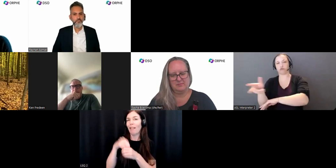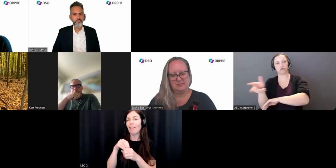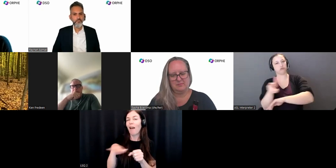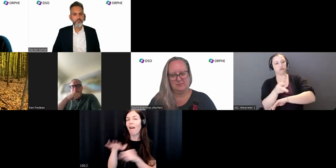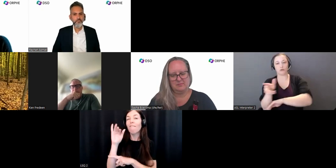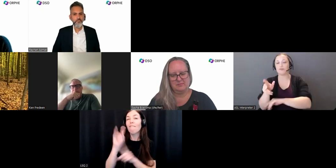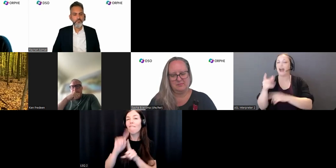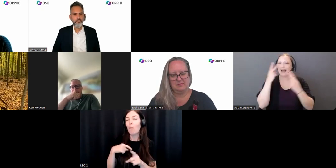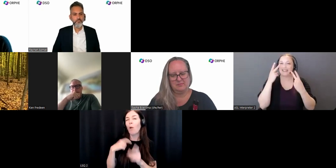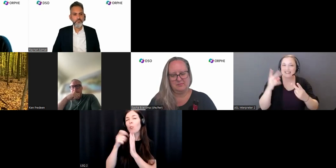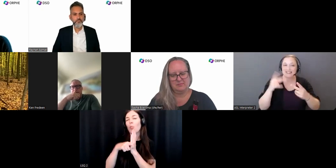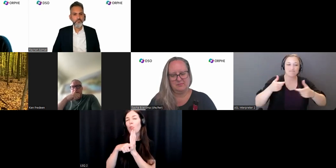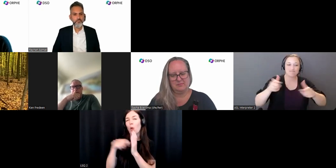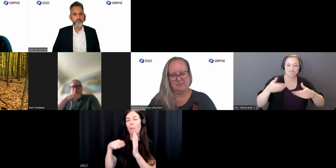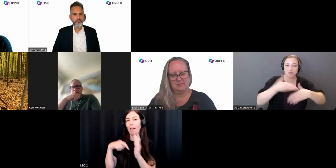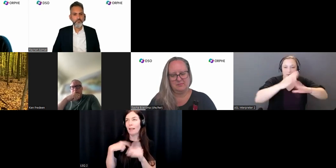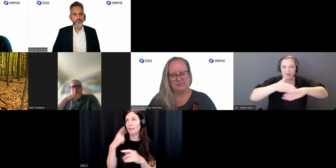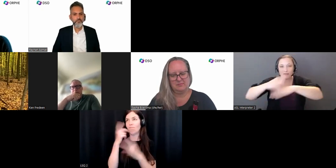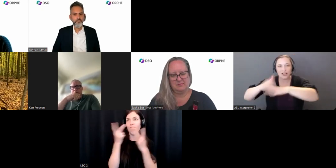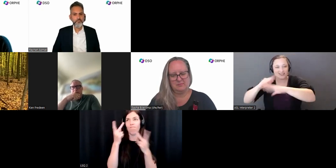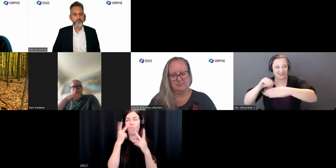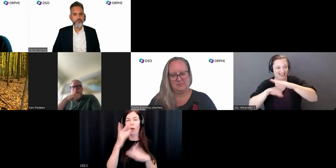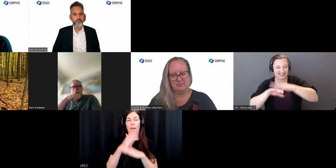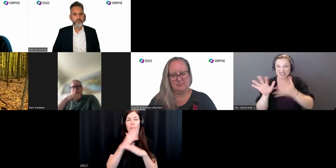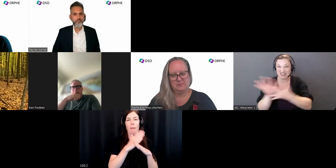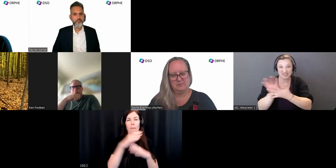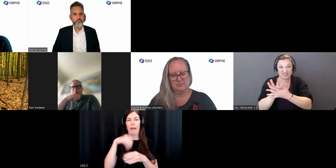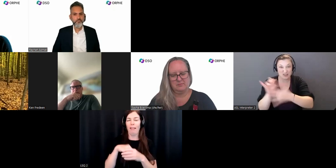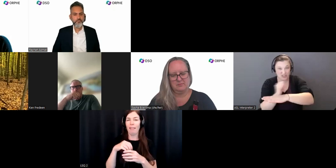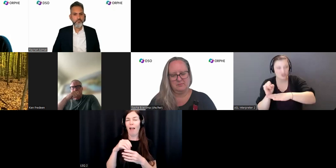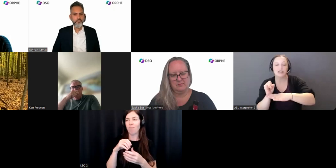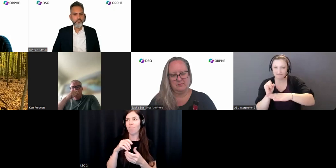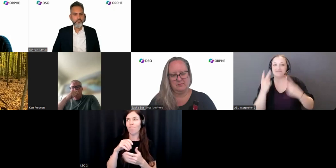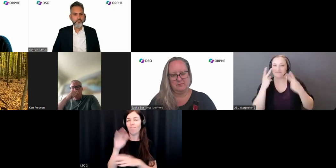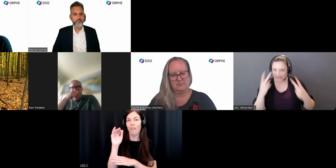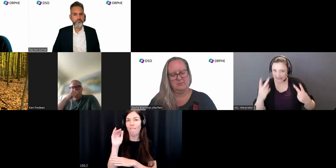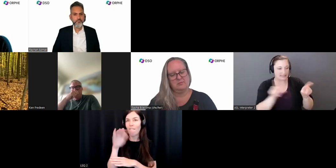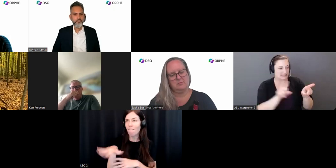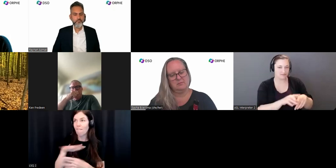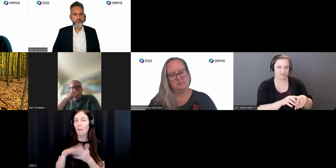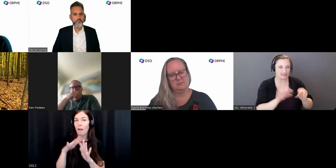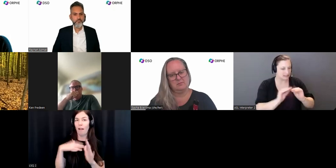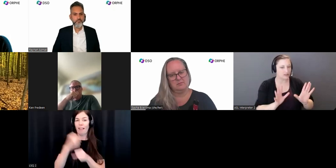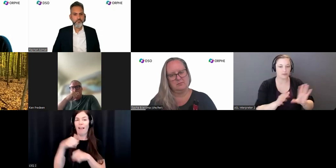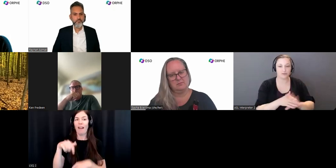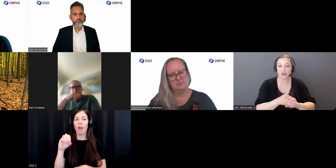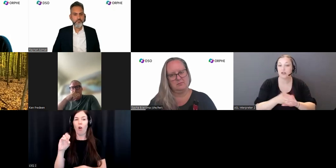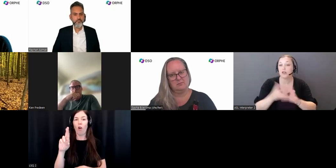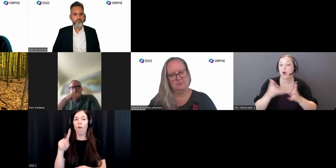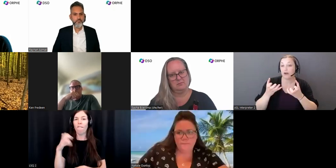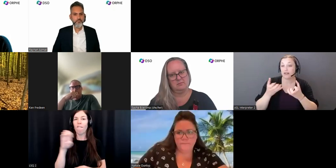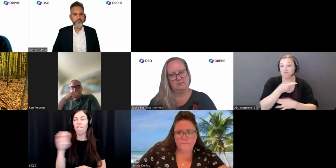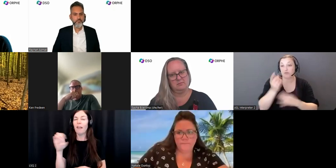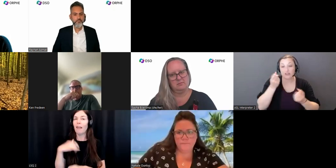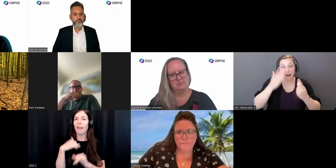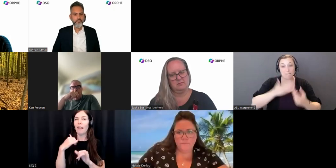industry. So working with the DSO, I want to make sure that my experience is not the exception, but the rule, and that